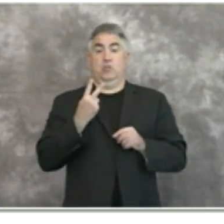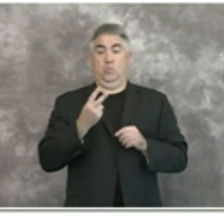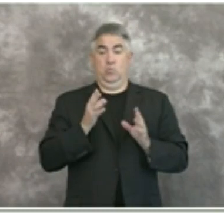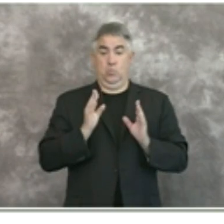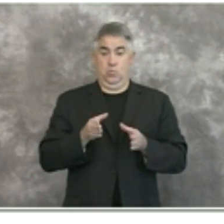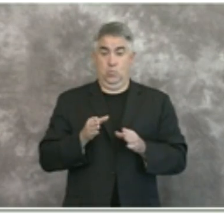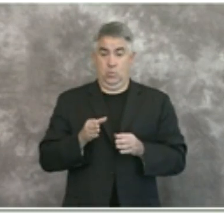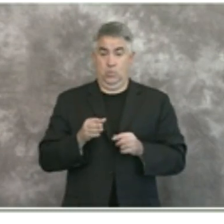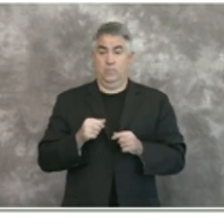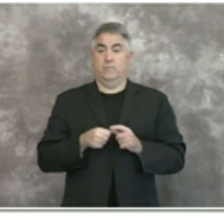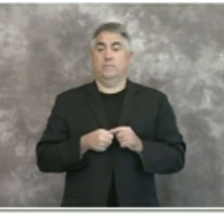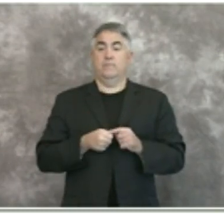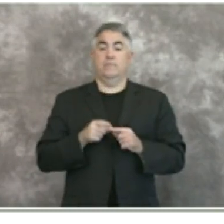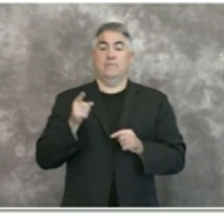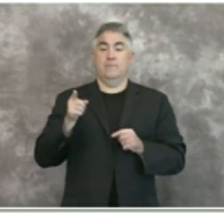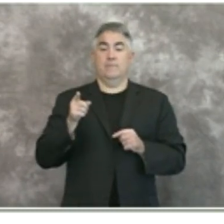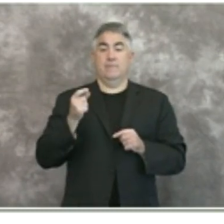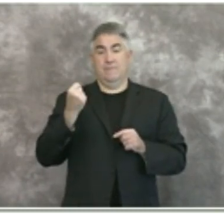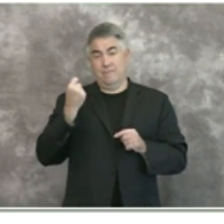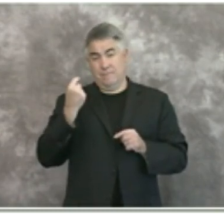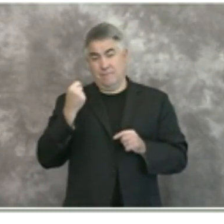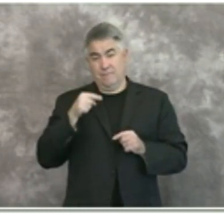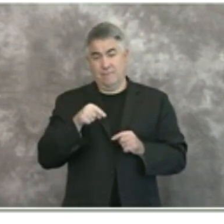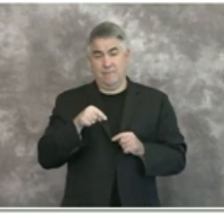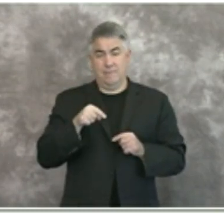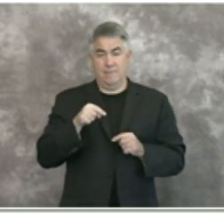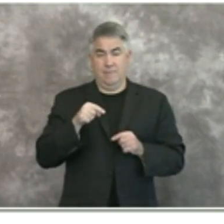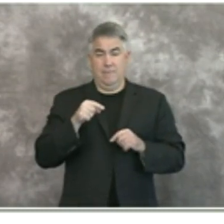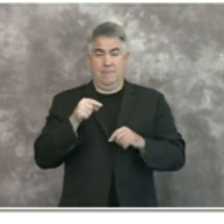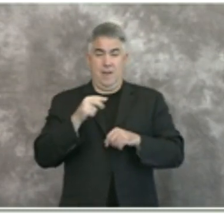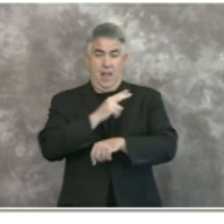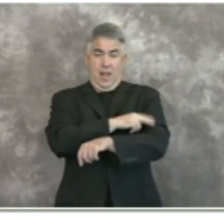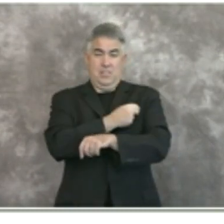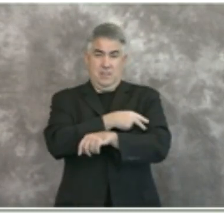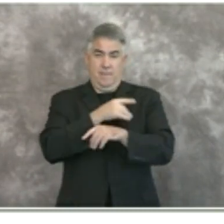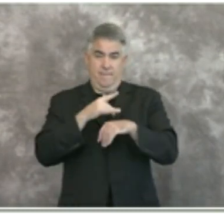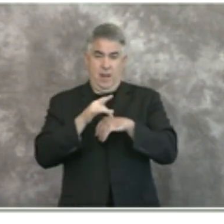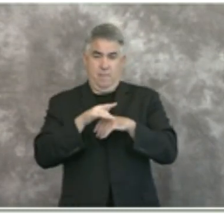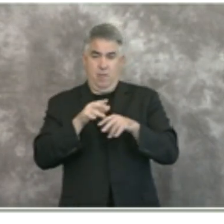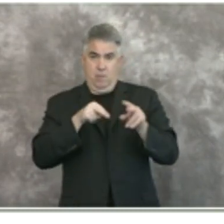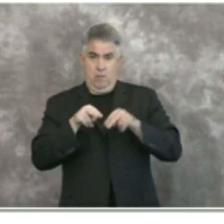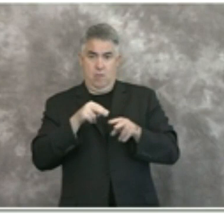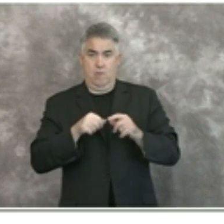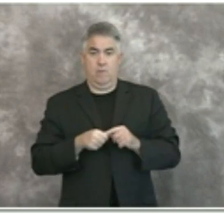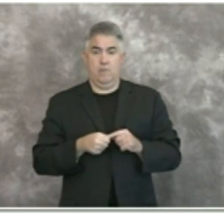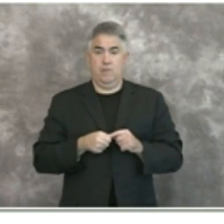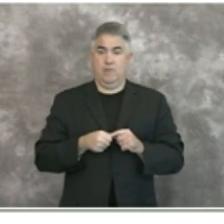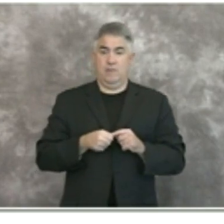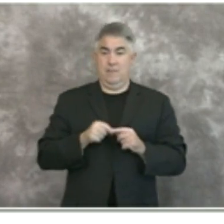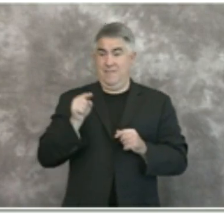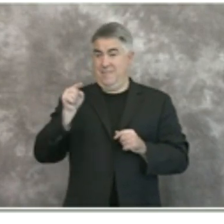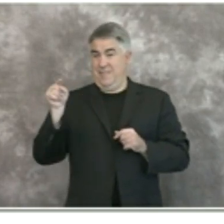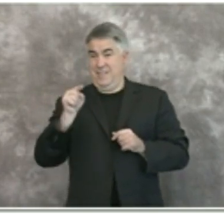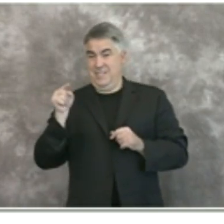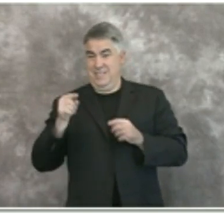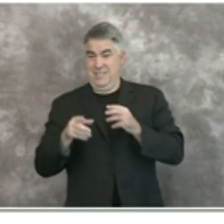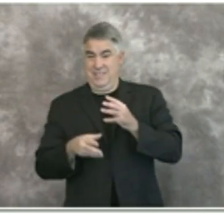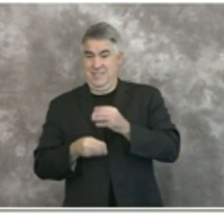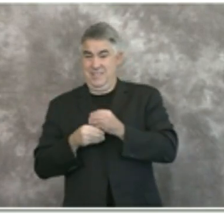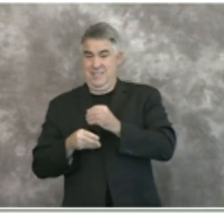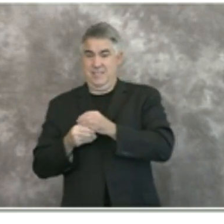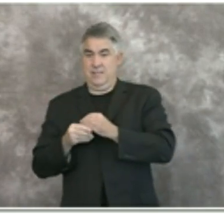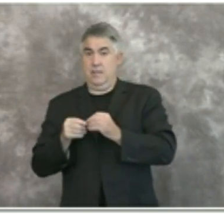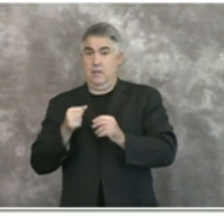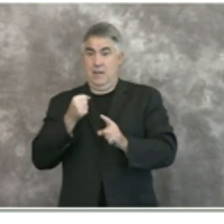but in addition to any one of those with the remaining ones here if we ever hit a situation where one or more